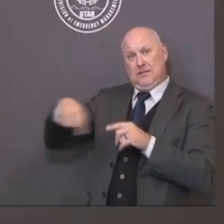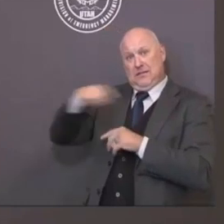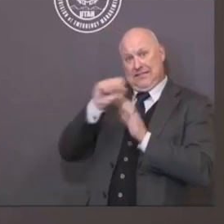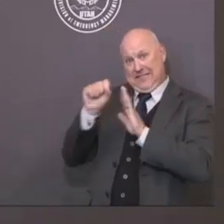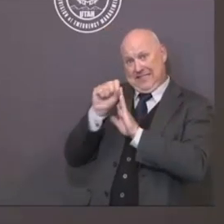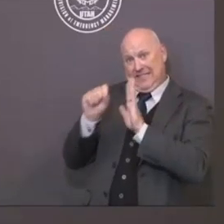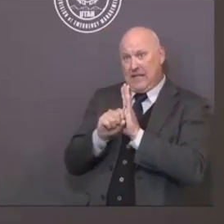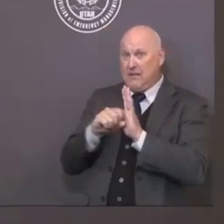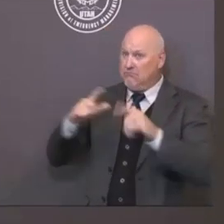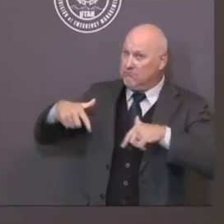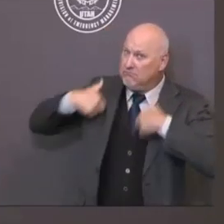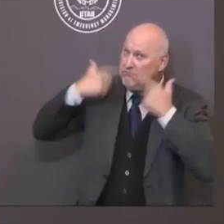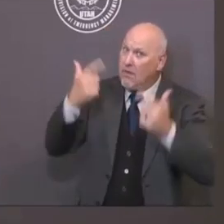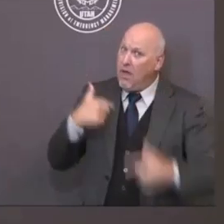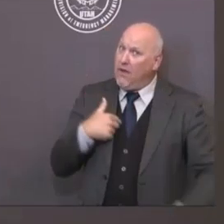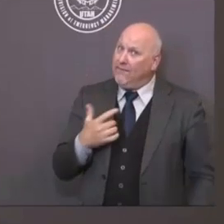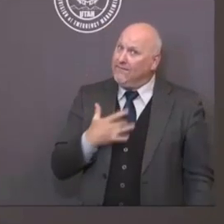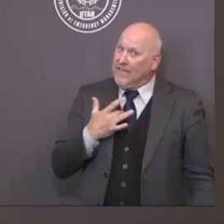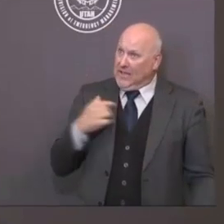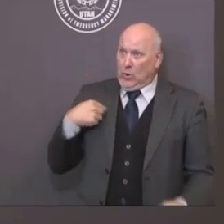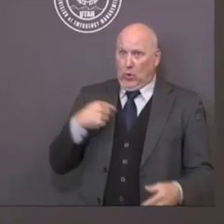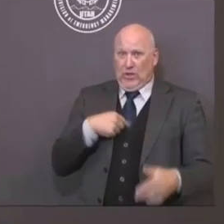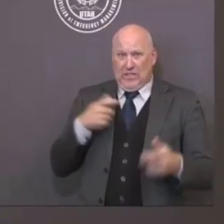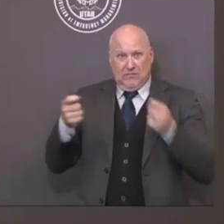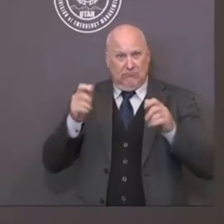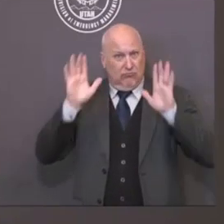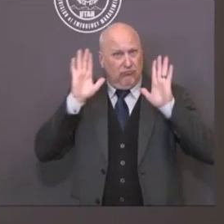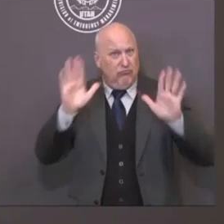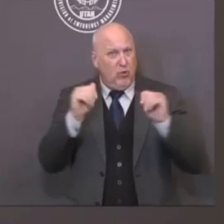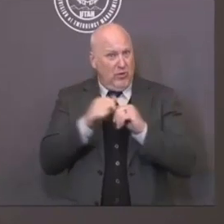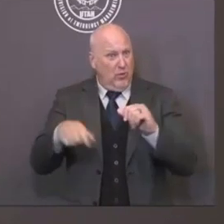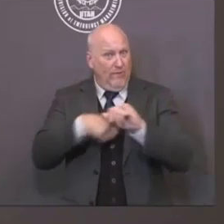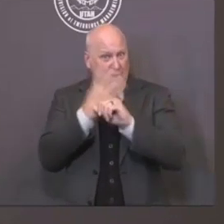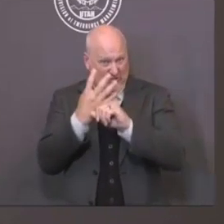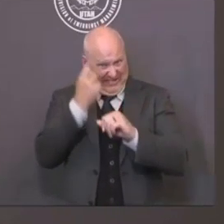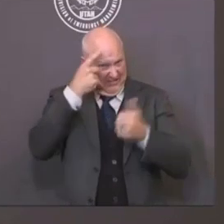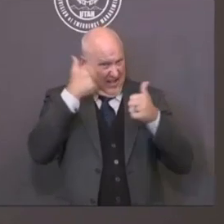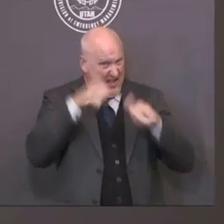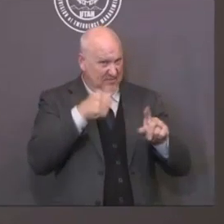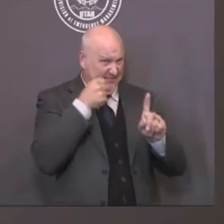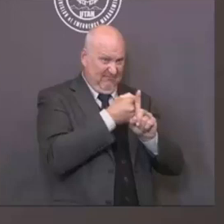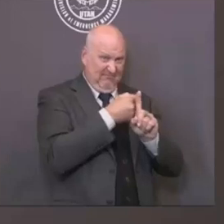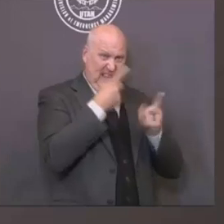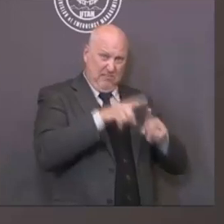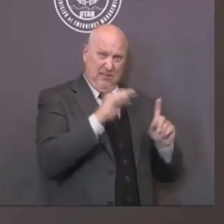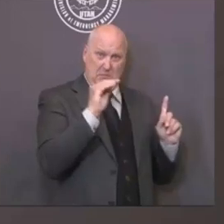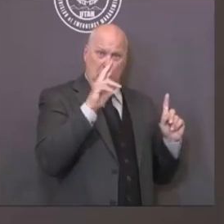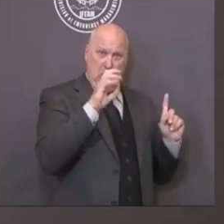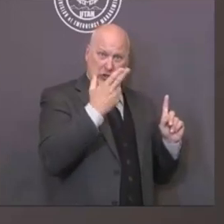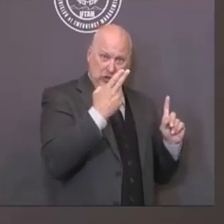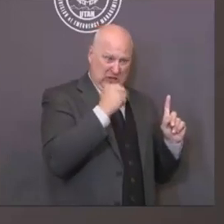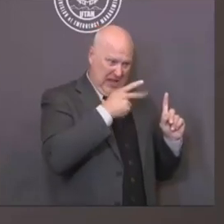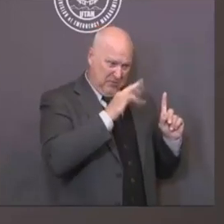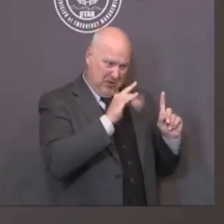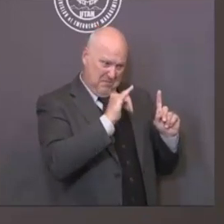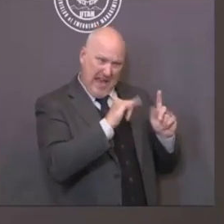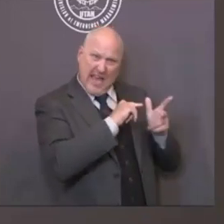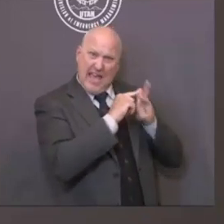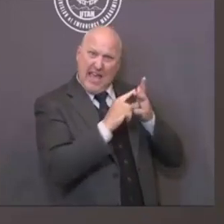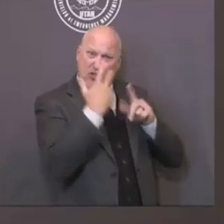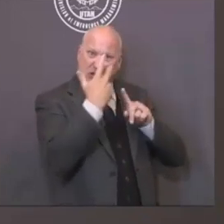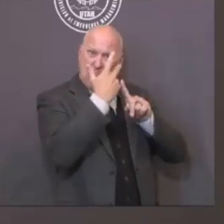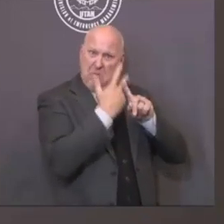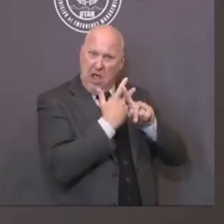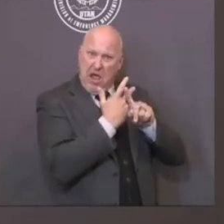got to us here in Utah really the first part of March. For those next three months, we had people that really sacrificed.